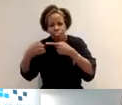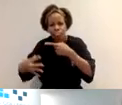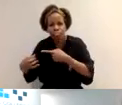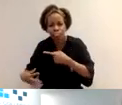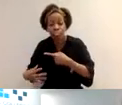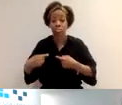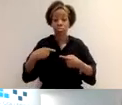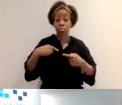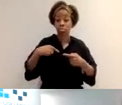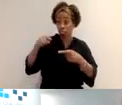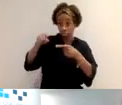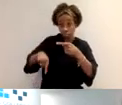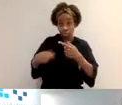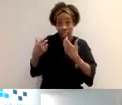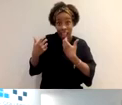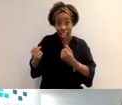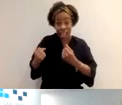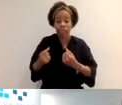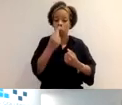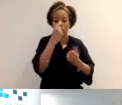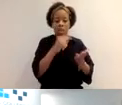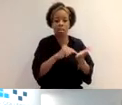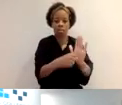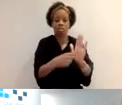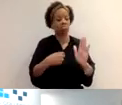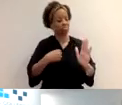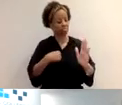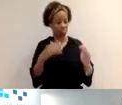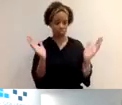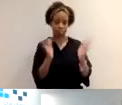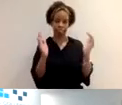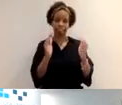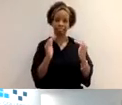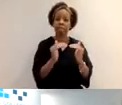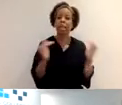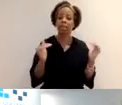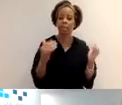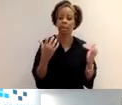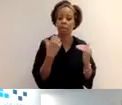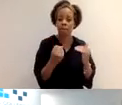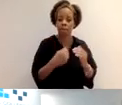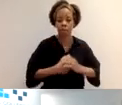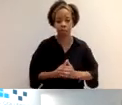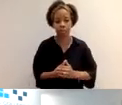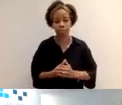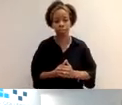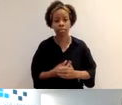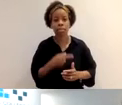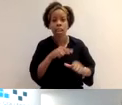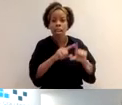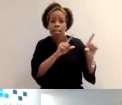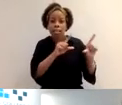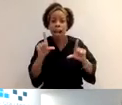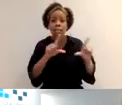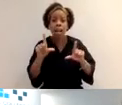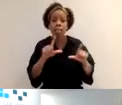um, you should hopefully then be able to demonstrate you meet the standards quite, um, quite easily. Um, so we will share these slides and just at the bottom,